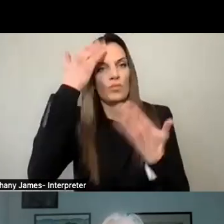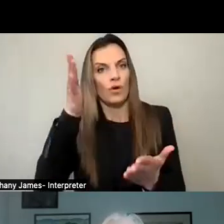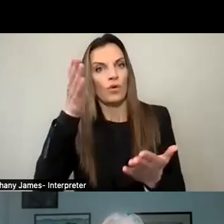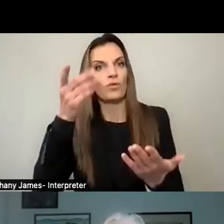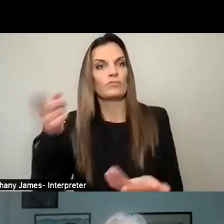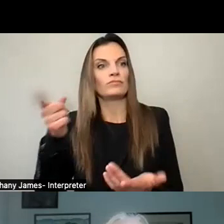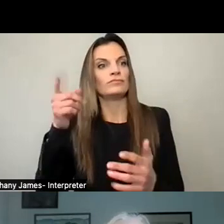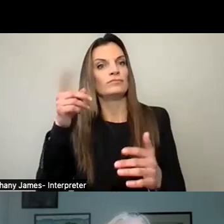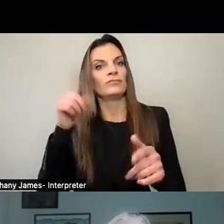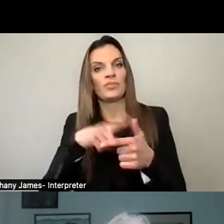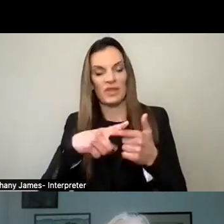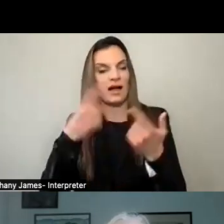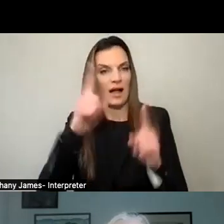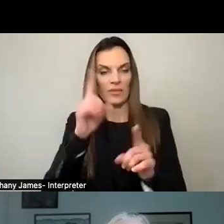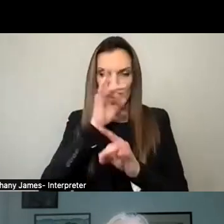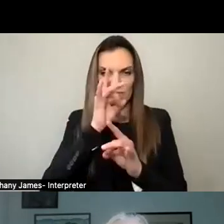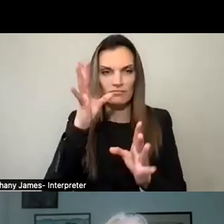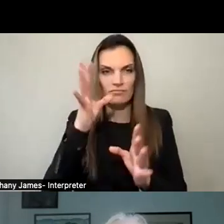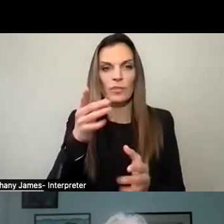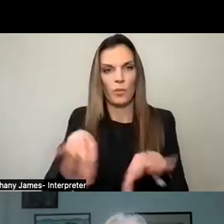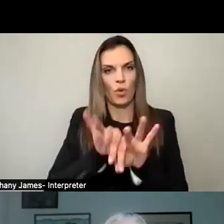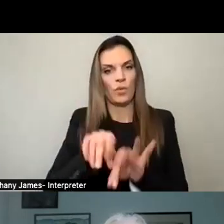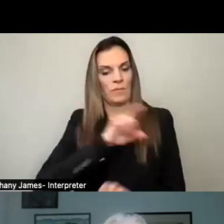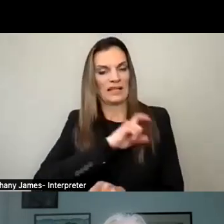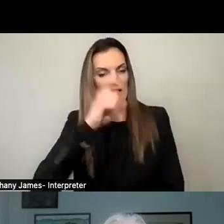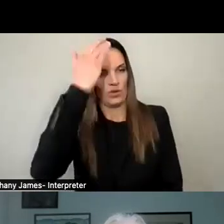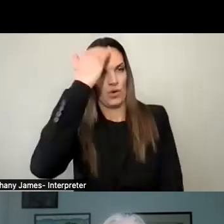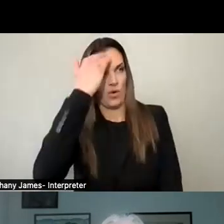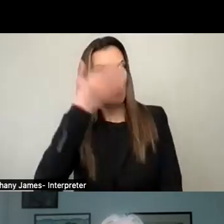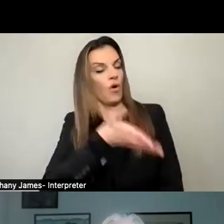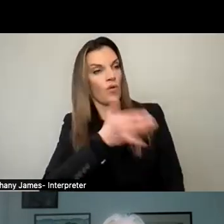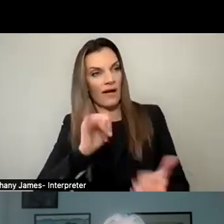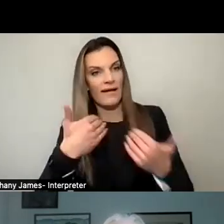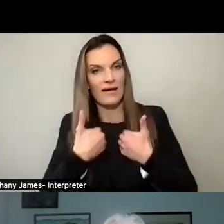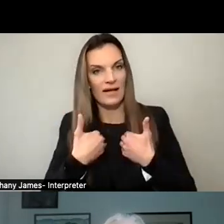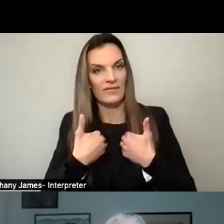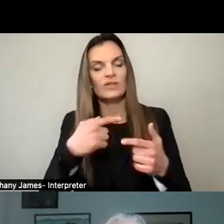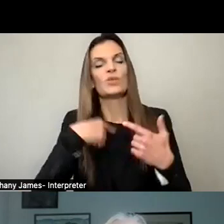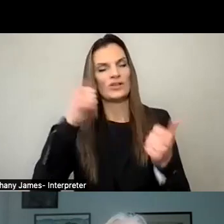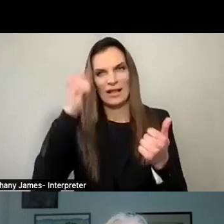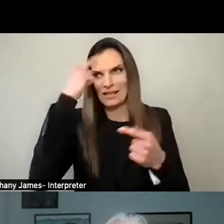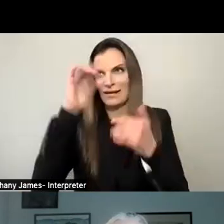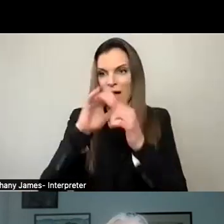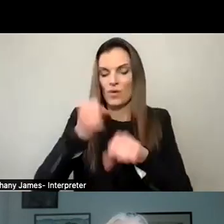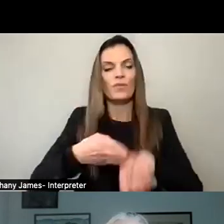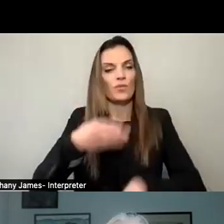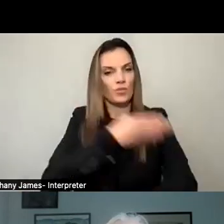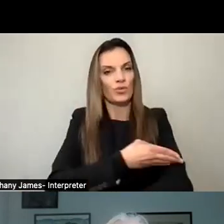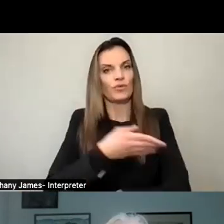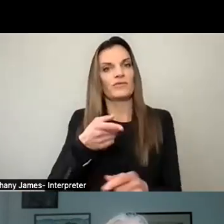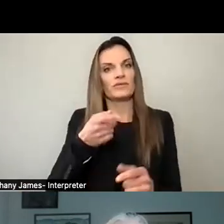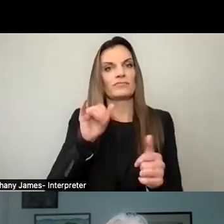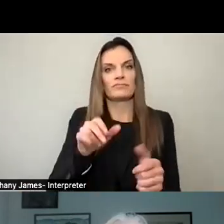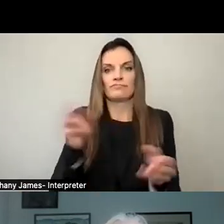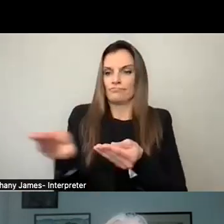and they led to some real tragedies. So our police department has been forward thinking, we've been forward thinking, and making sure that that's part of